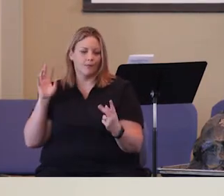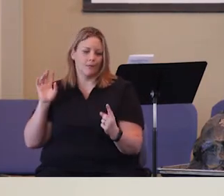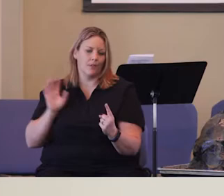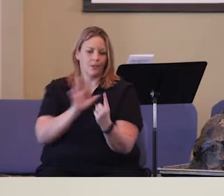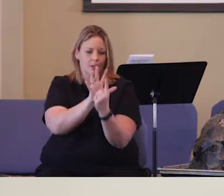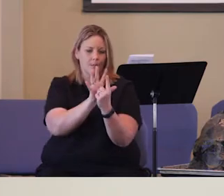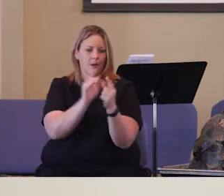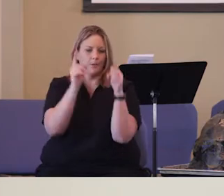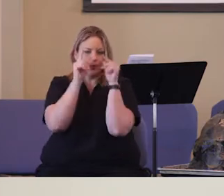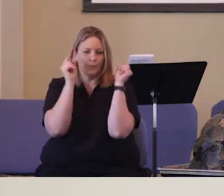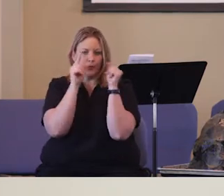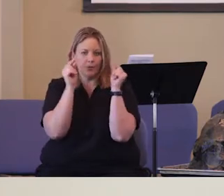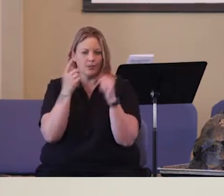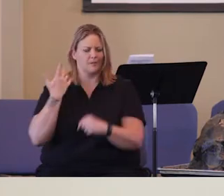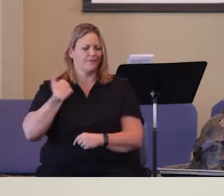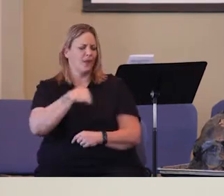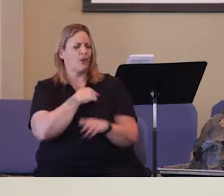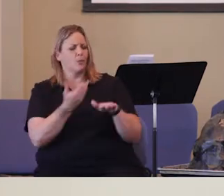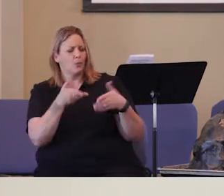Why'd you bring us out here?